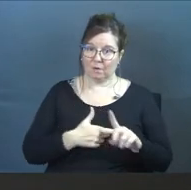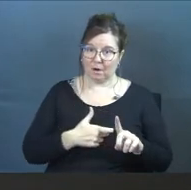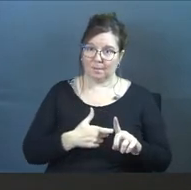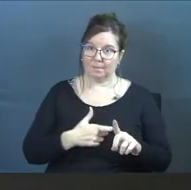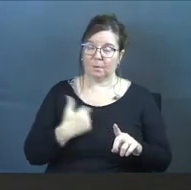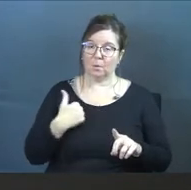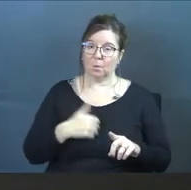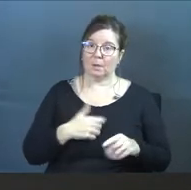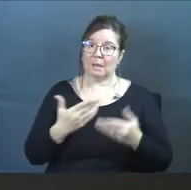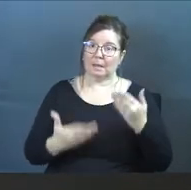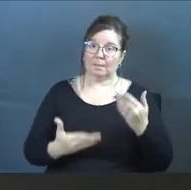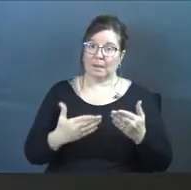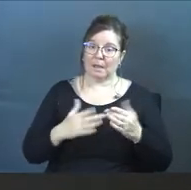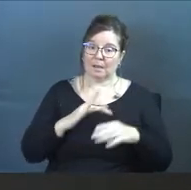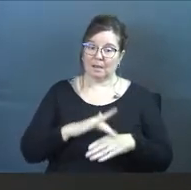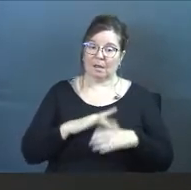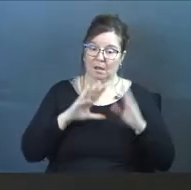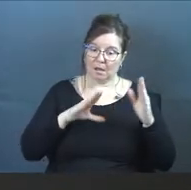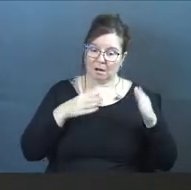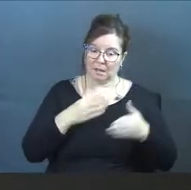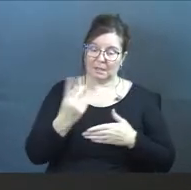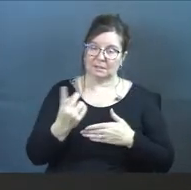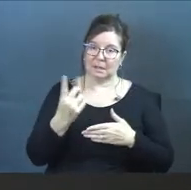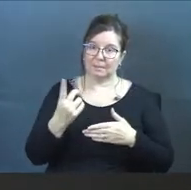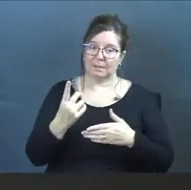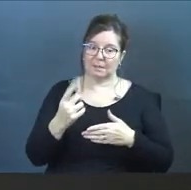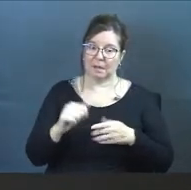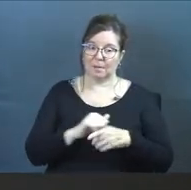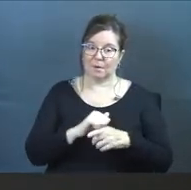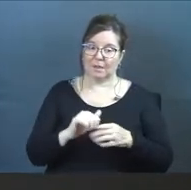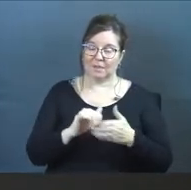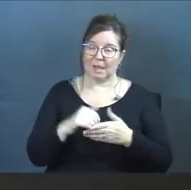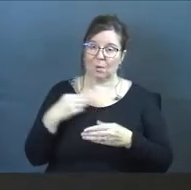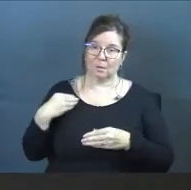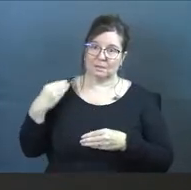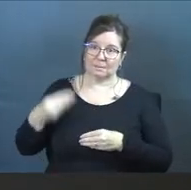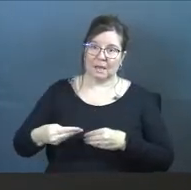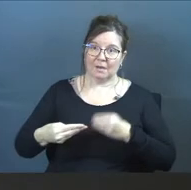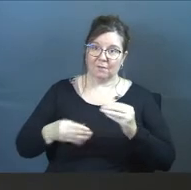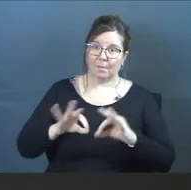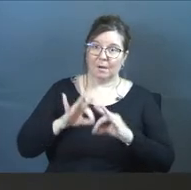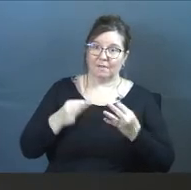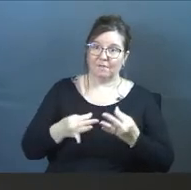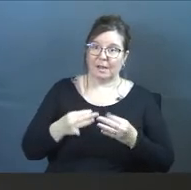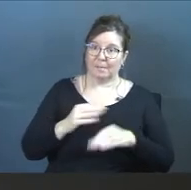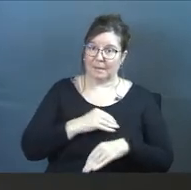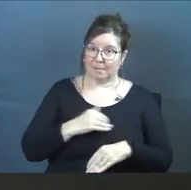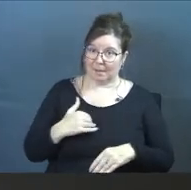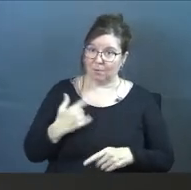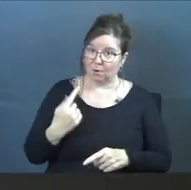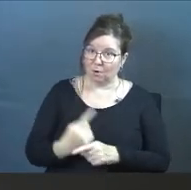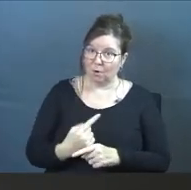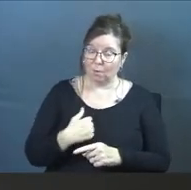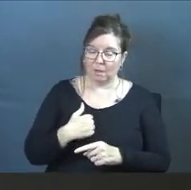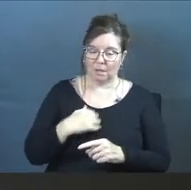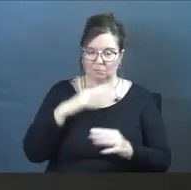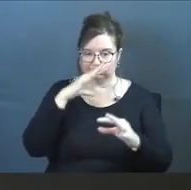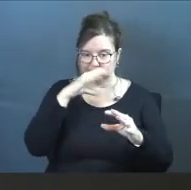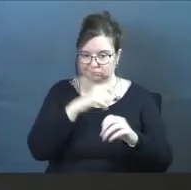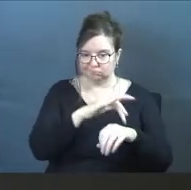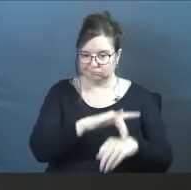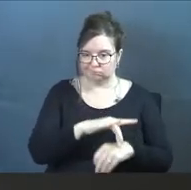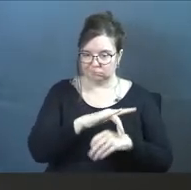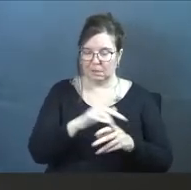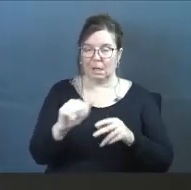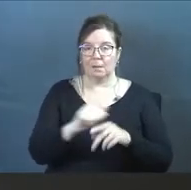from, we can maybe idolize something, practice that was passed down from a family member, right? We can idolize